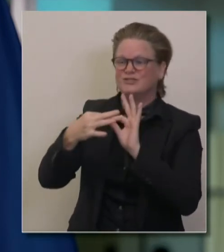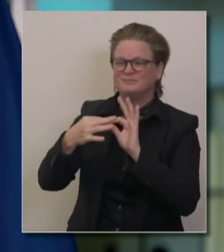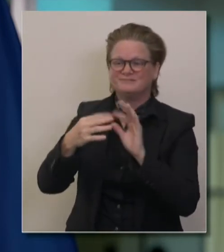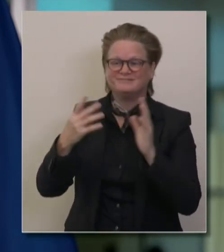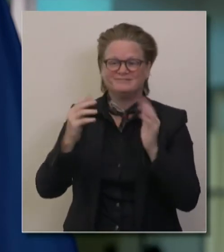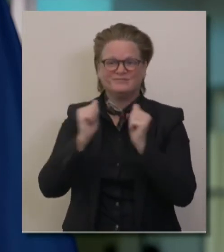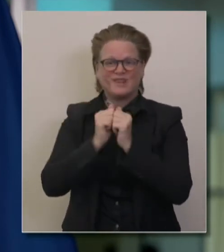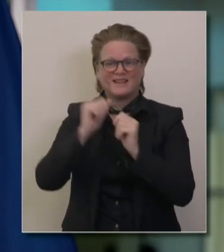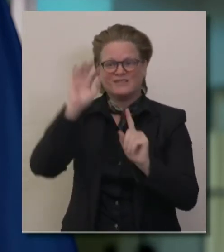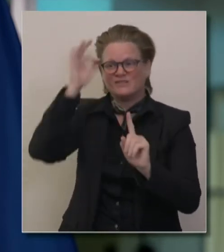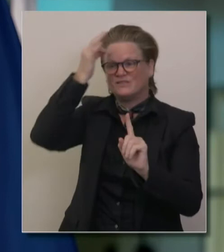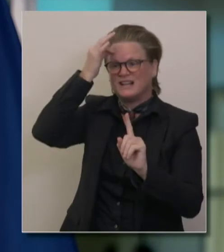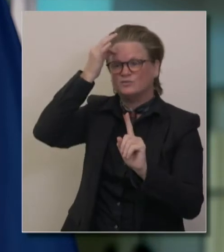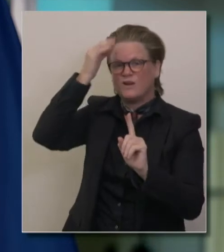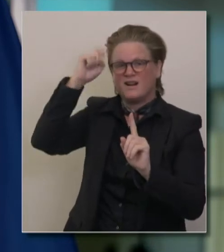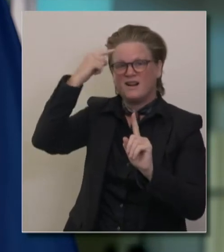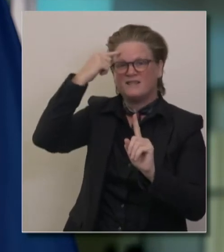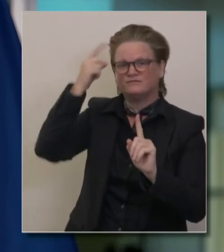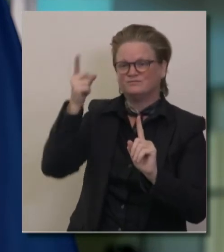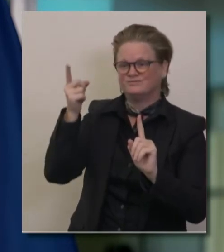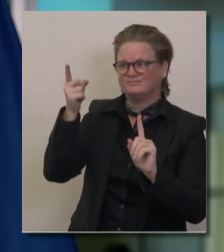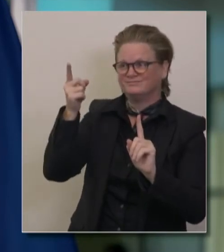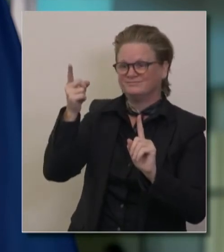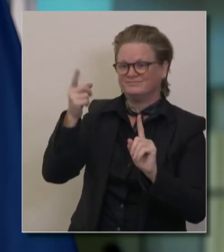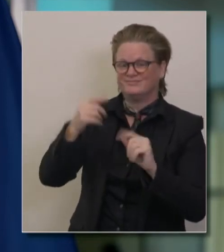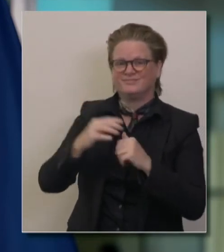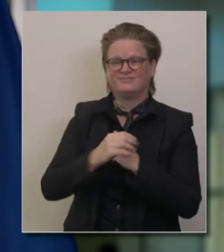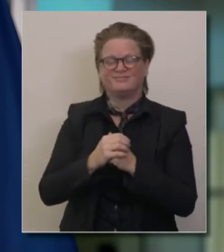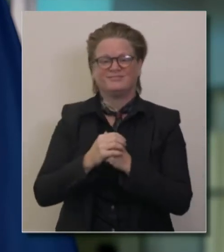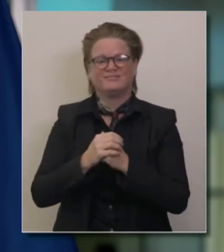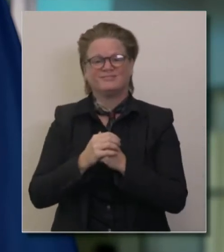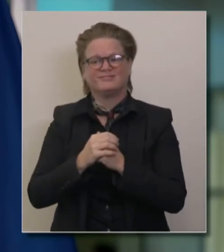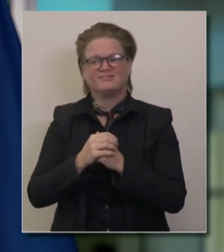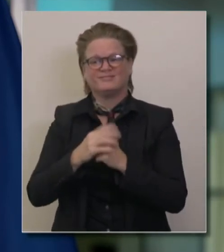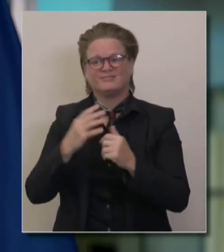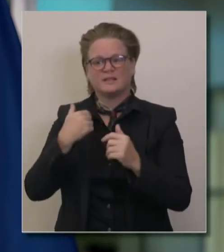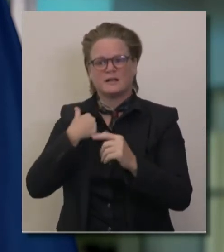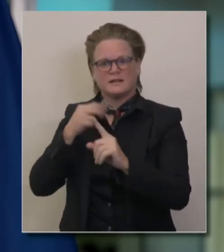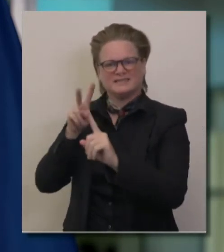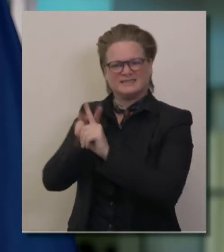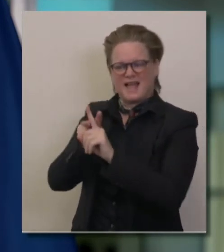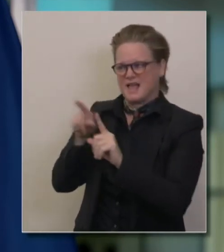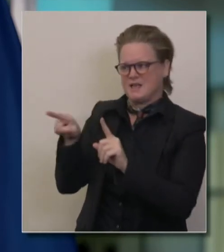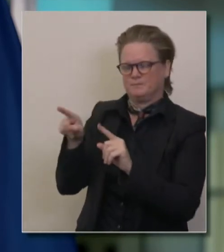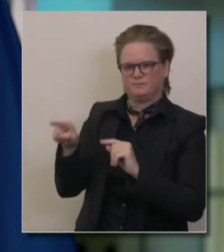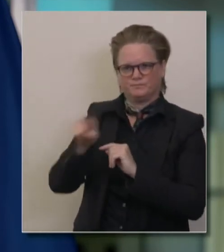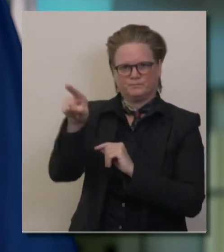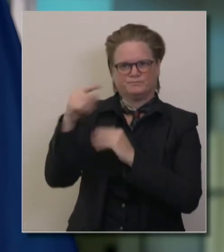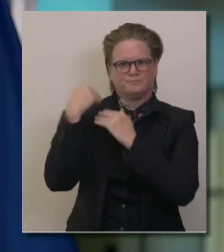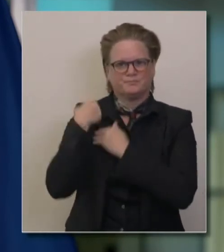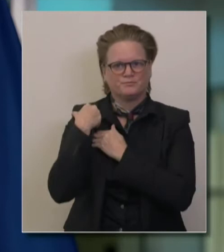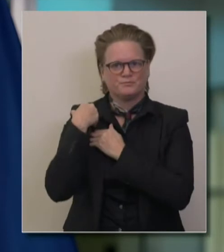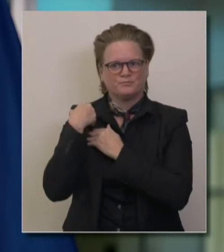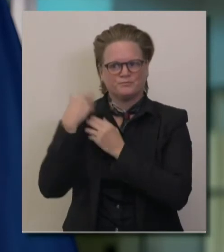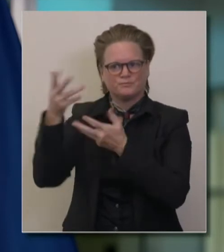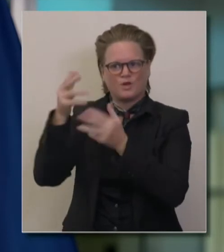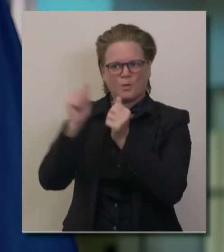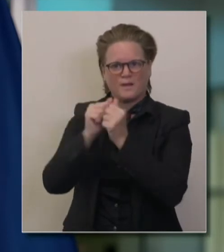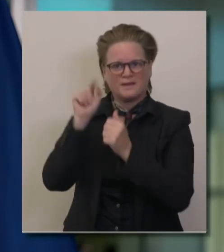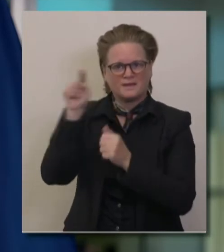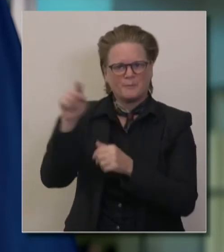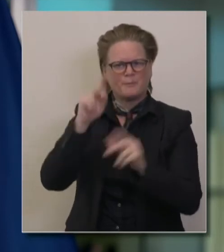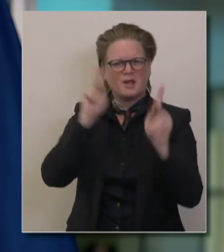and now with our own Attorney General ascending to this role. had a wonderful conversation with the Attorney General about all of the above. Every